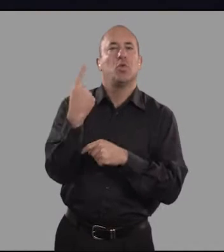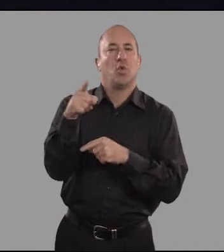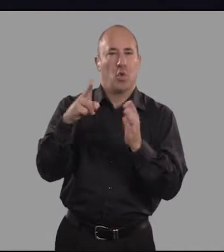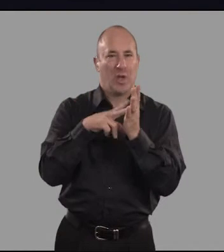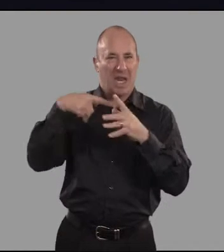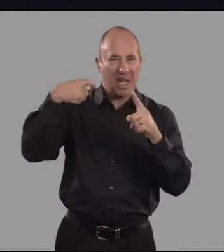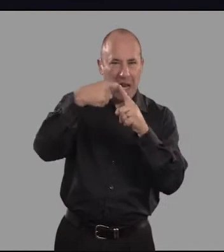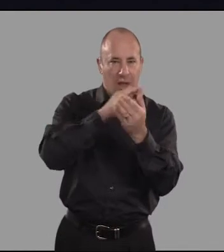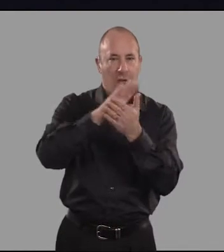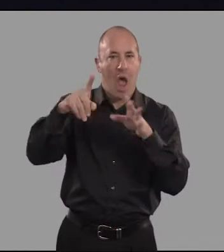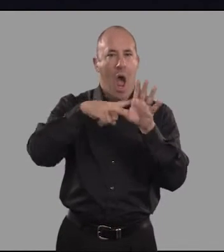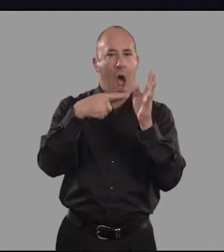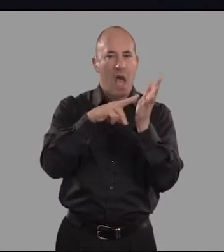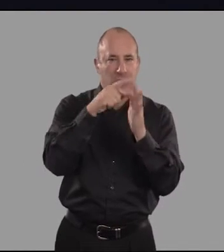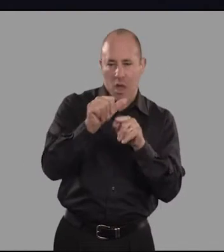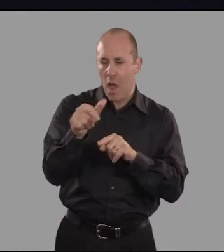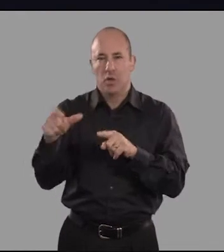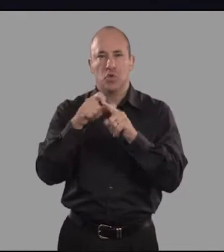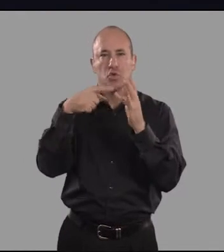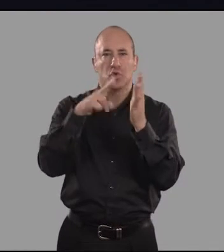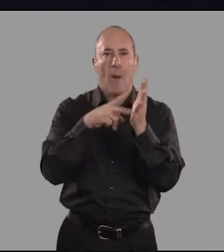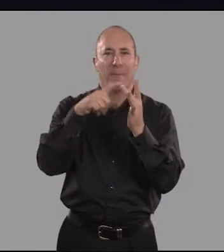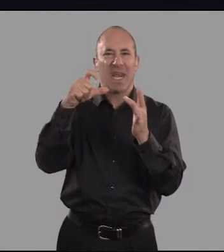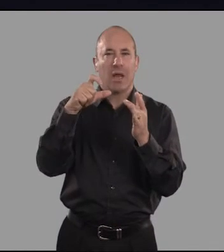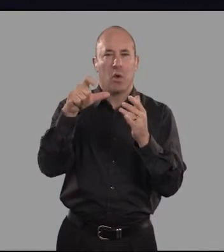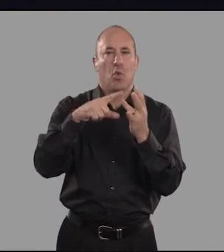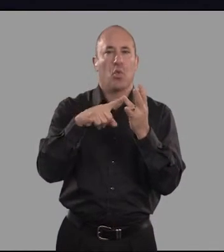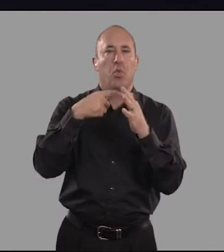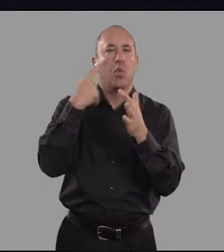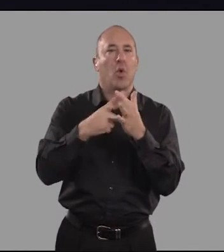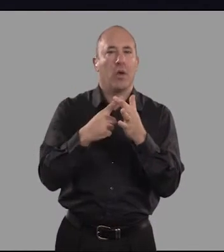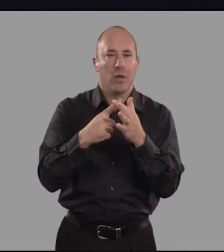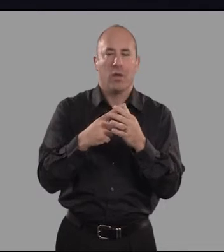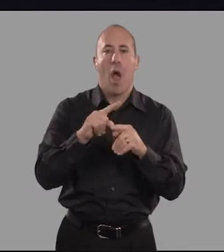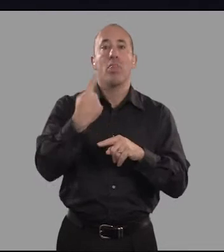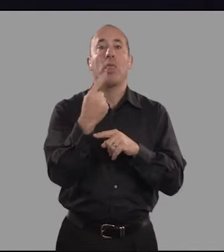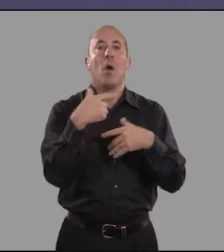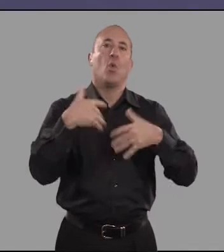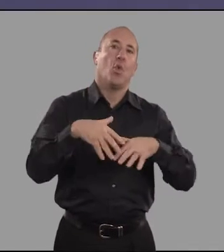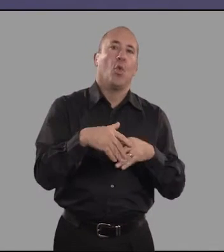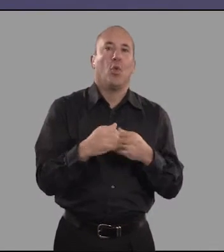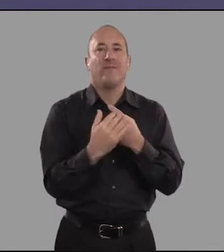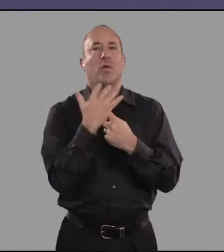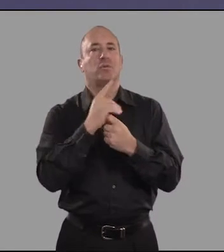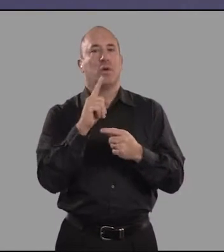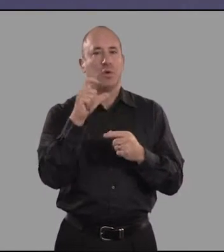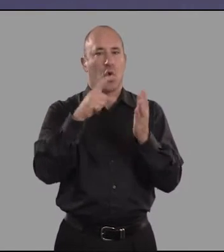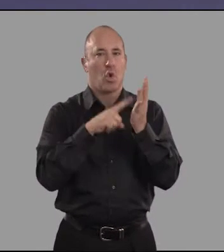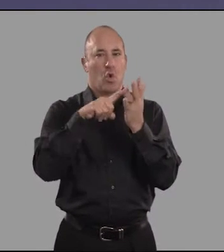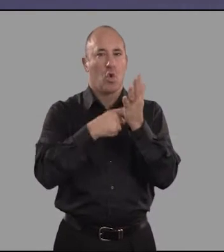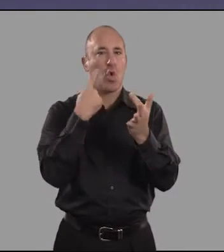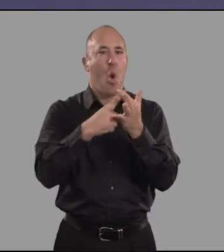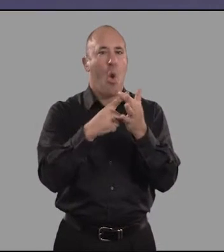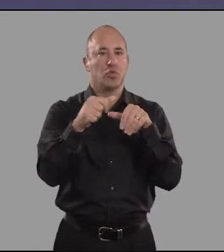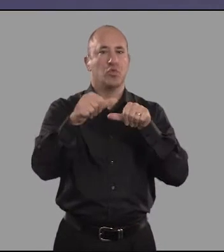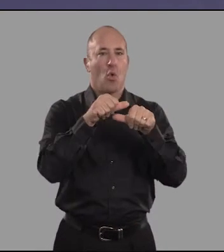advice and generosity offered by other artistic directors, particularly Nick Heitner and Dominic Hook. The other big influence